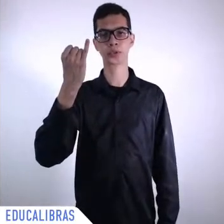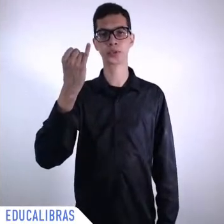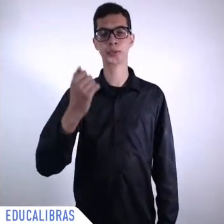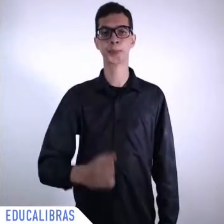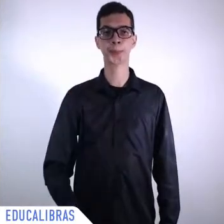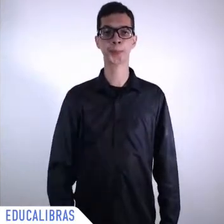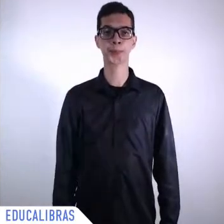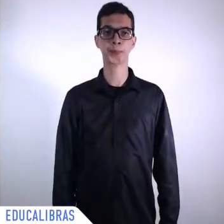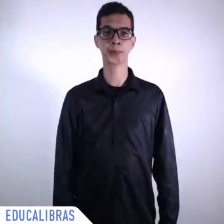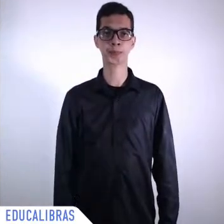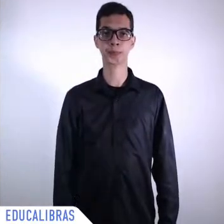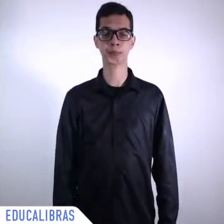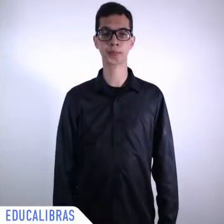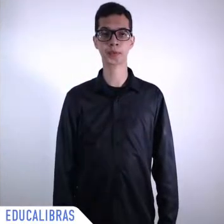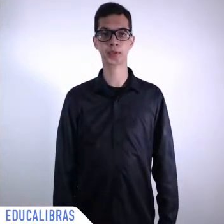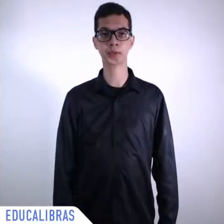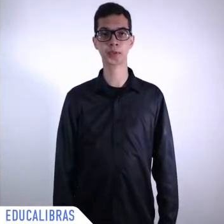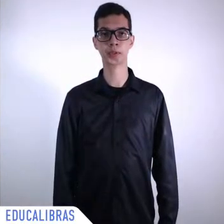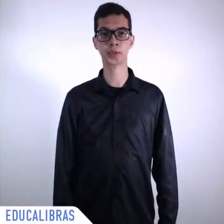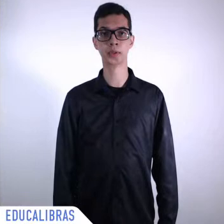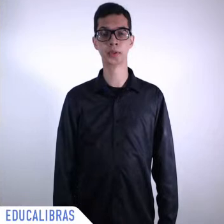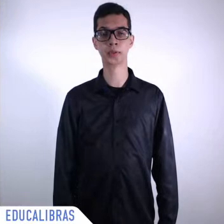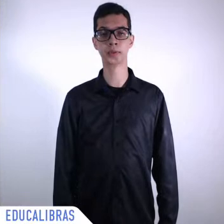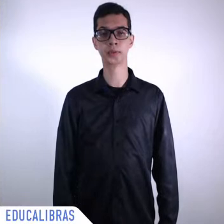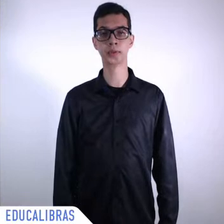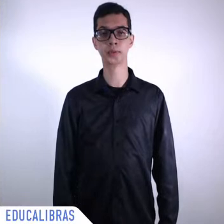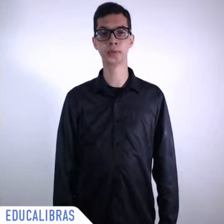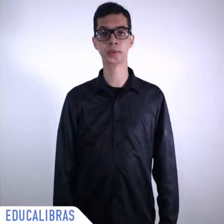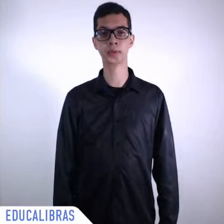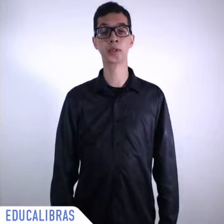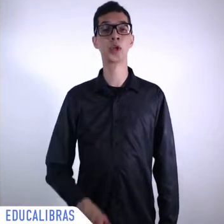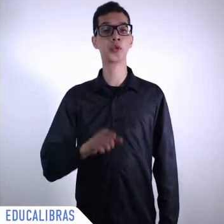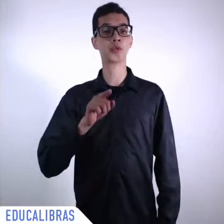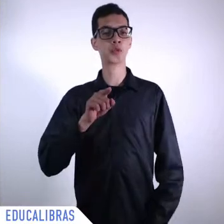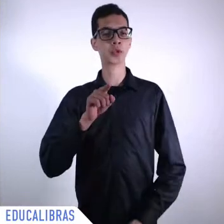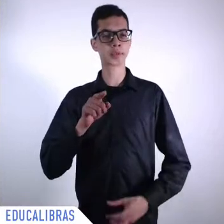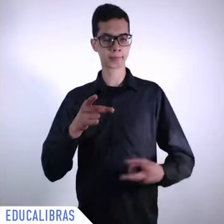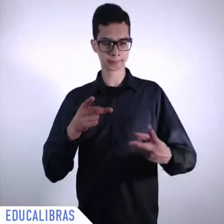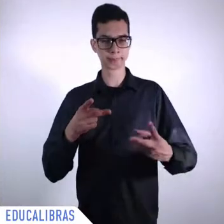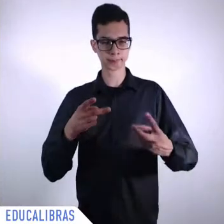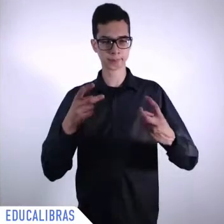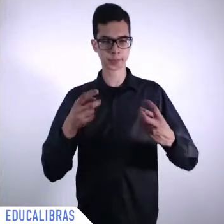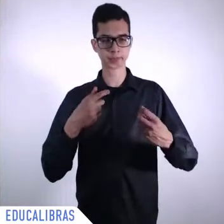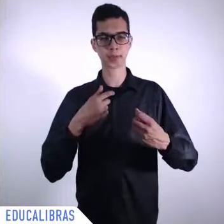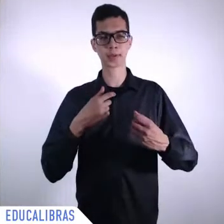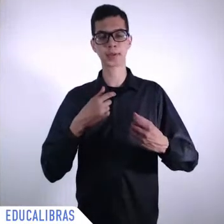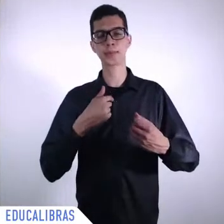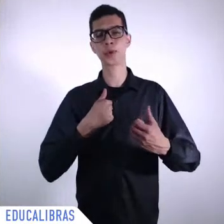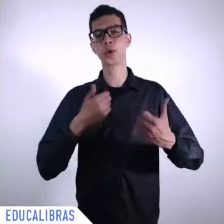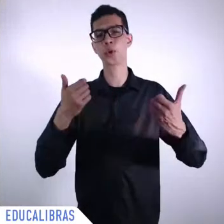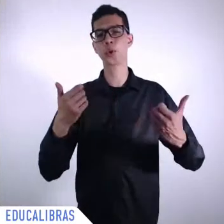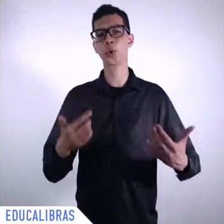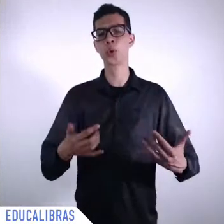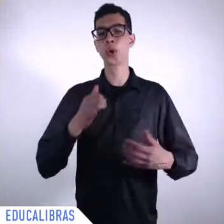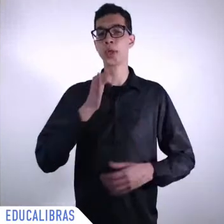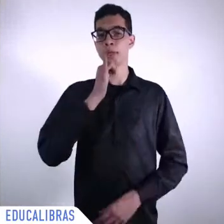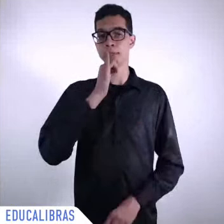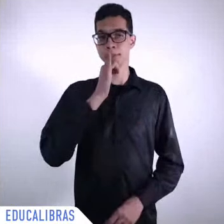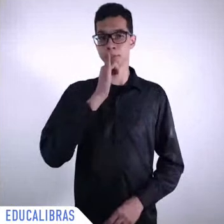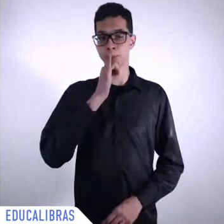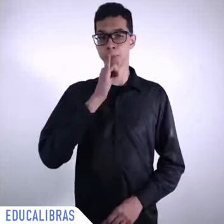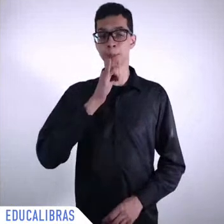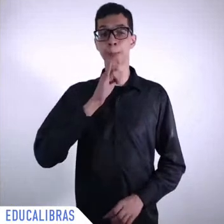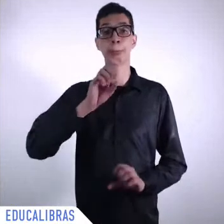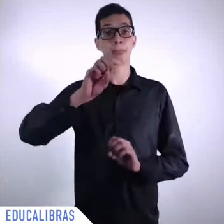global citizenship education and of course there will be a lot of talk further on I saw on the program about